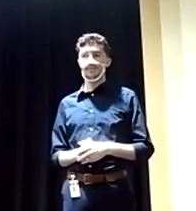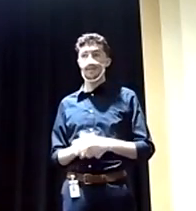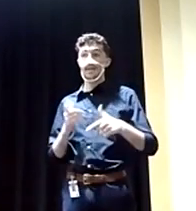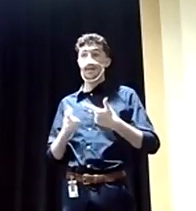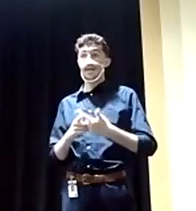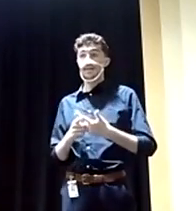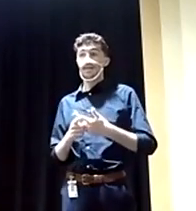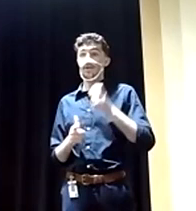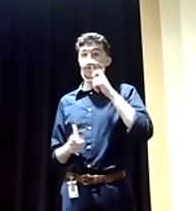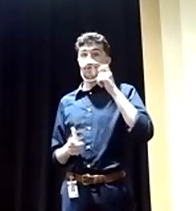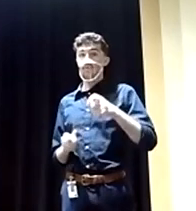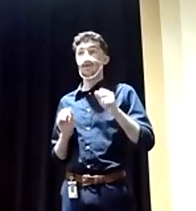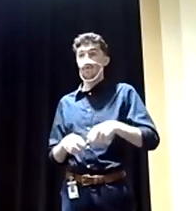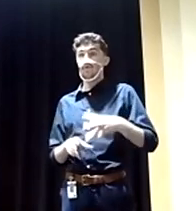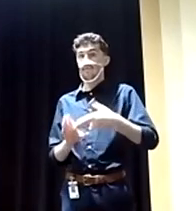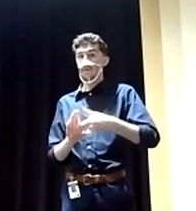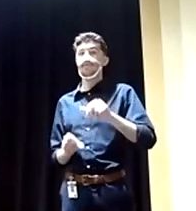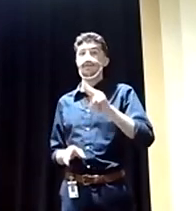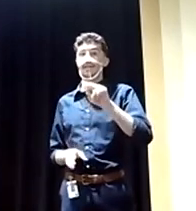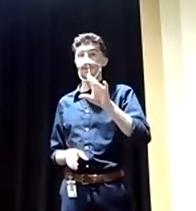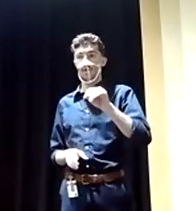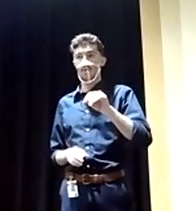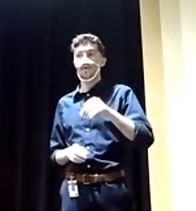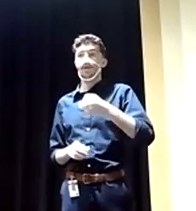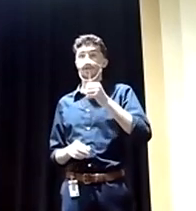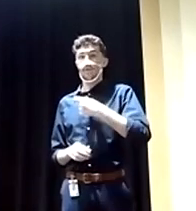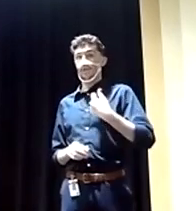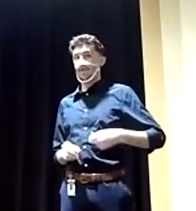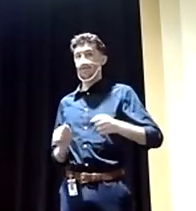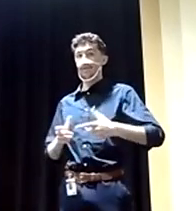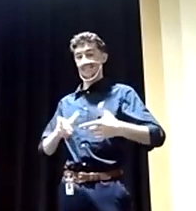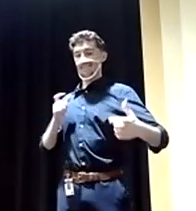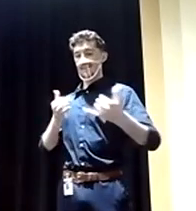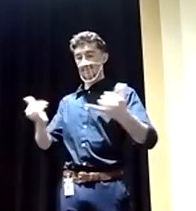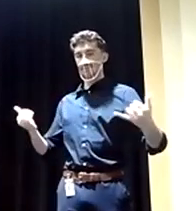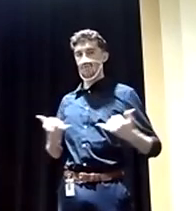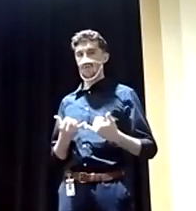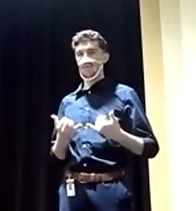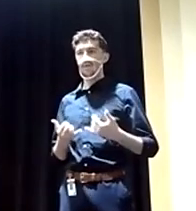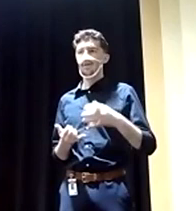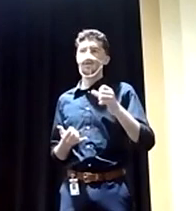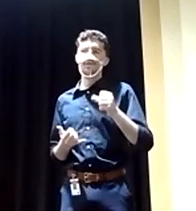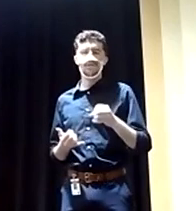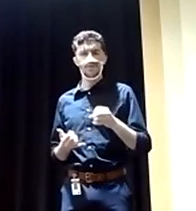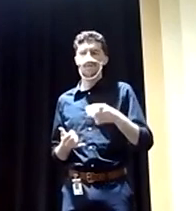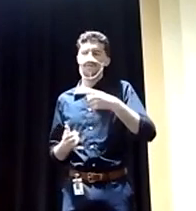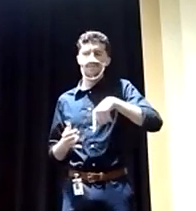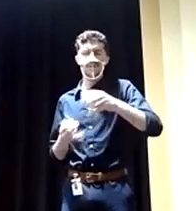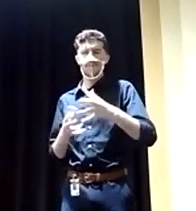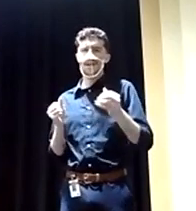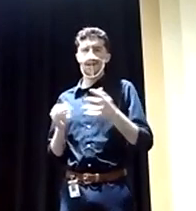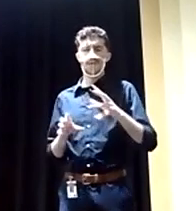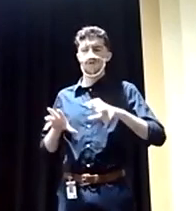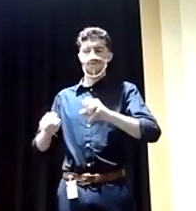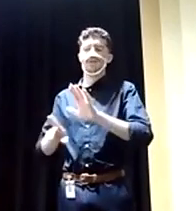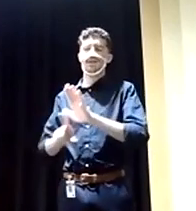expand it closer to Russia and China's borders. So you can't really say this was unprovoked that they attacked. They don't want anybody encroaching on their land. This is